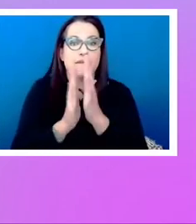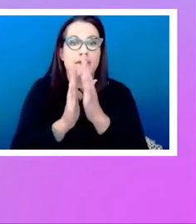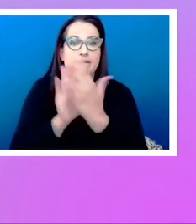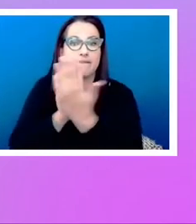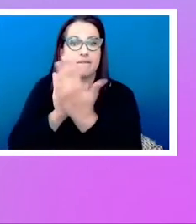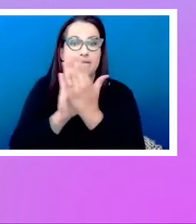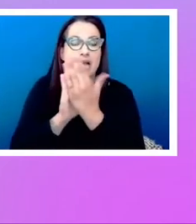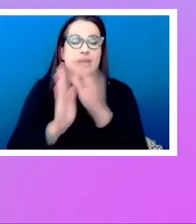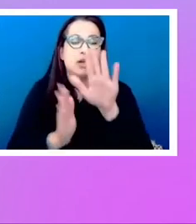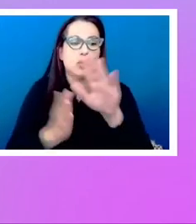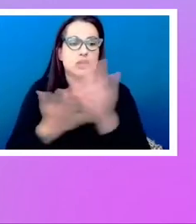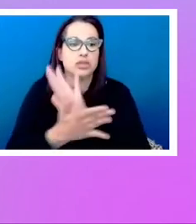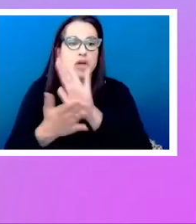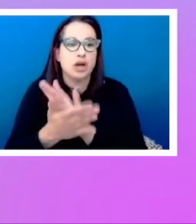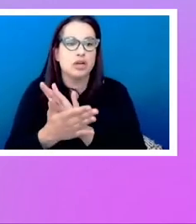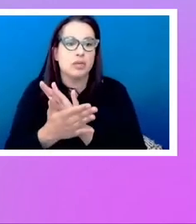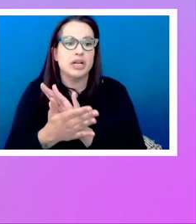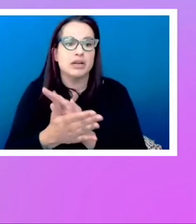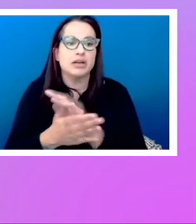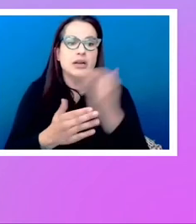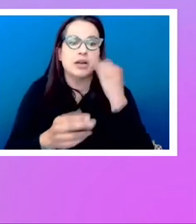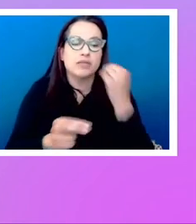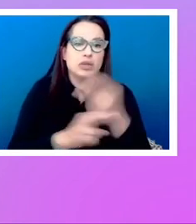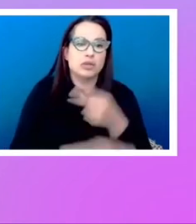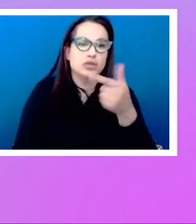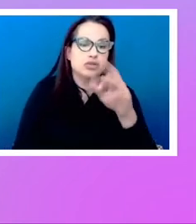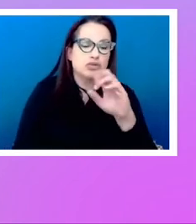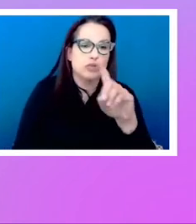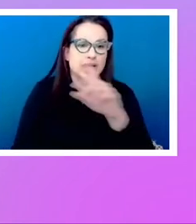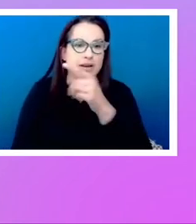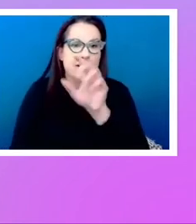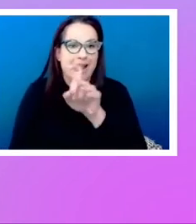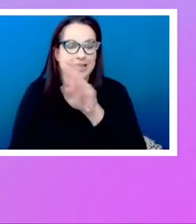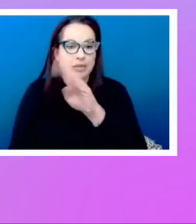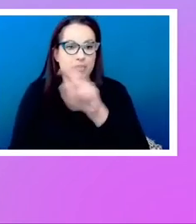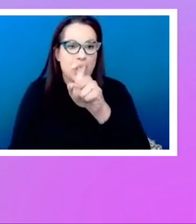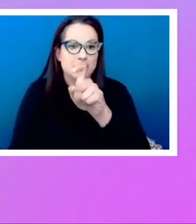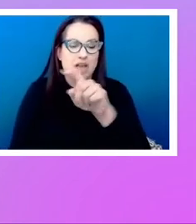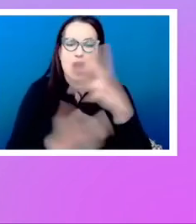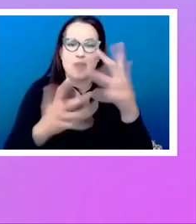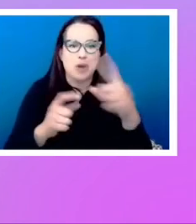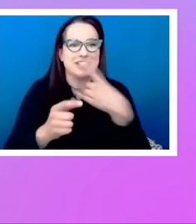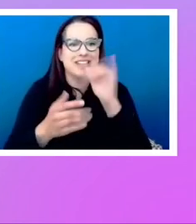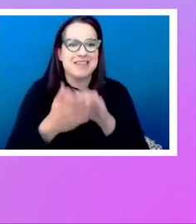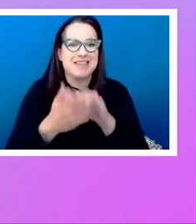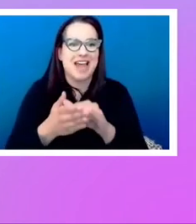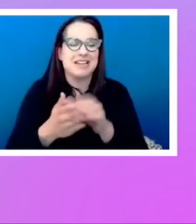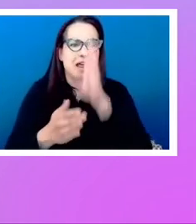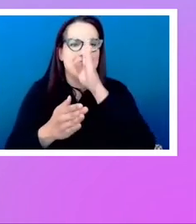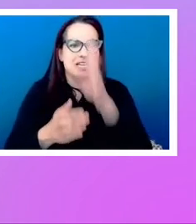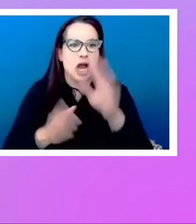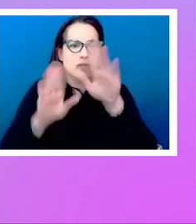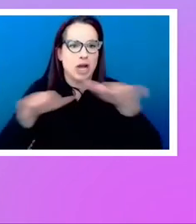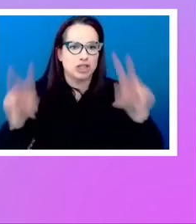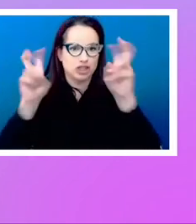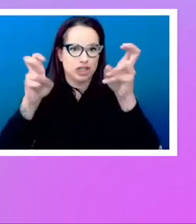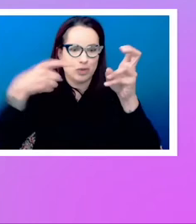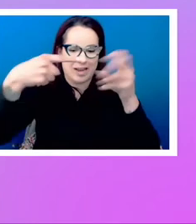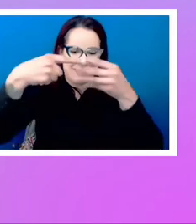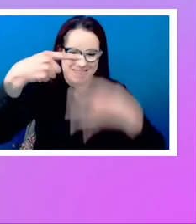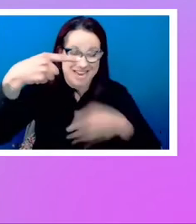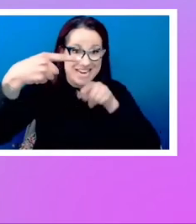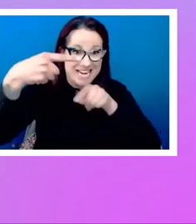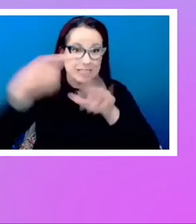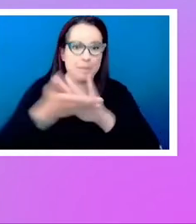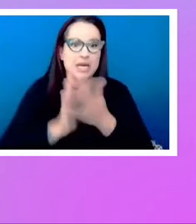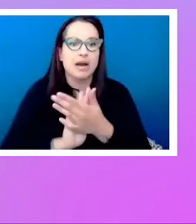grid and flexbox. I've already mentioned that only direct children become grid or flex items. And so it